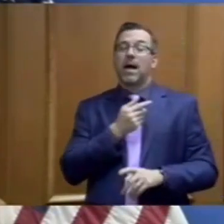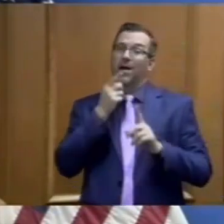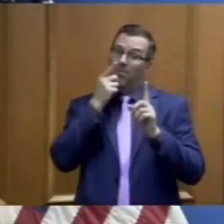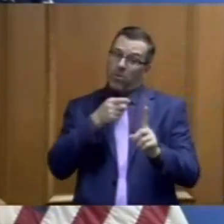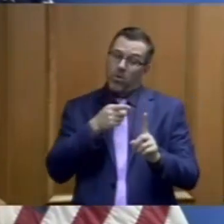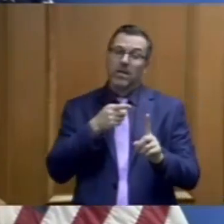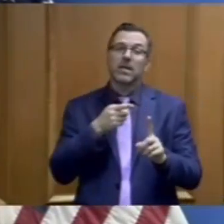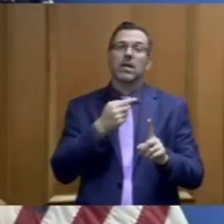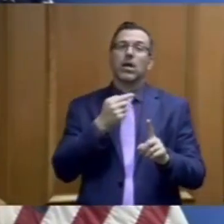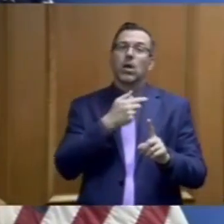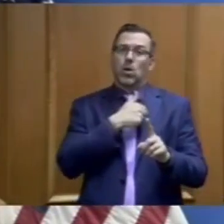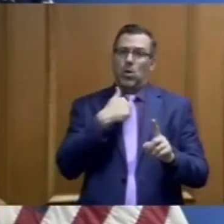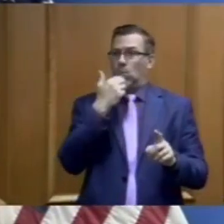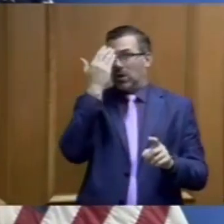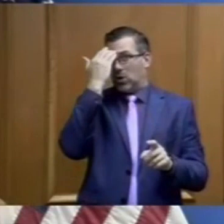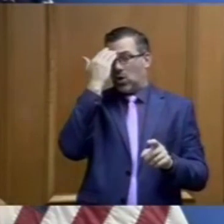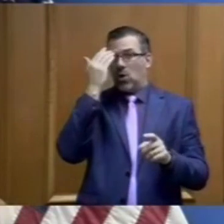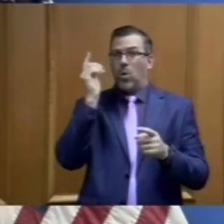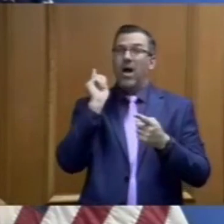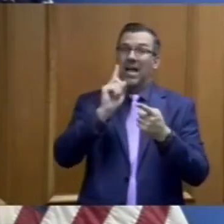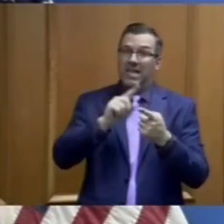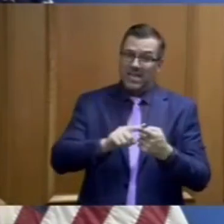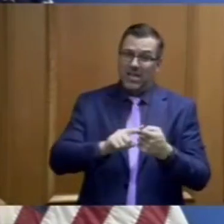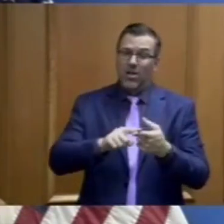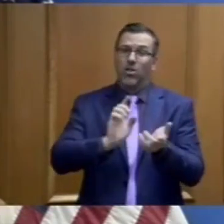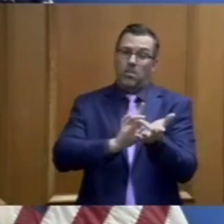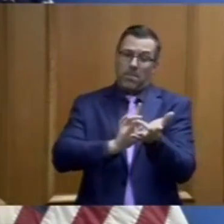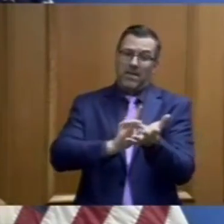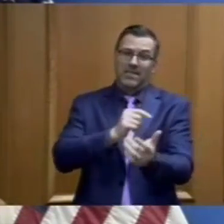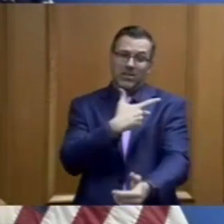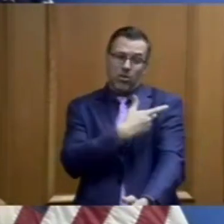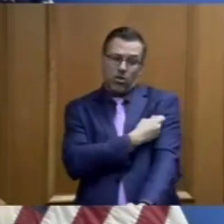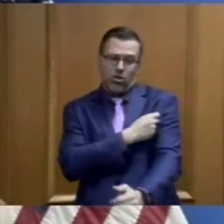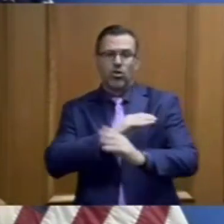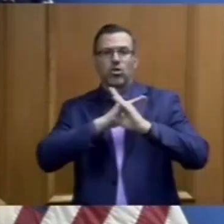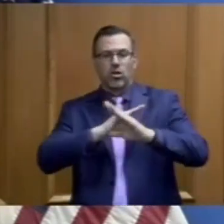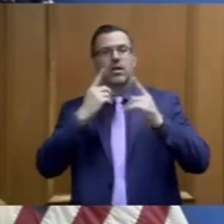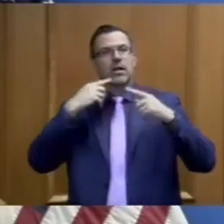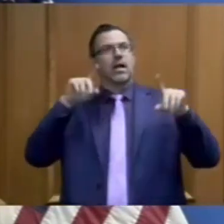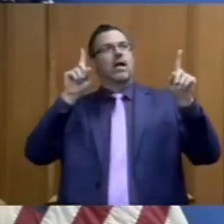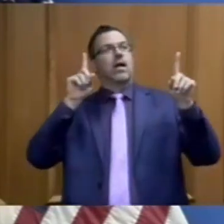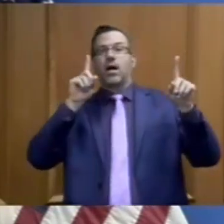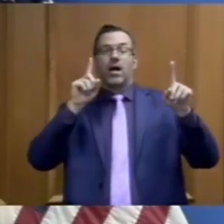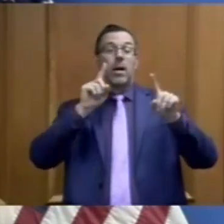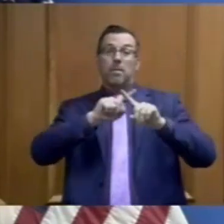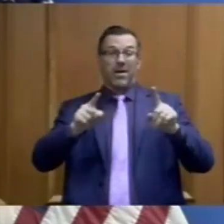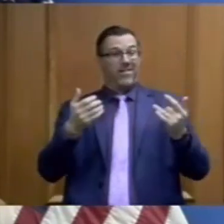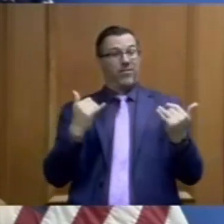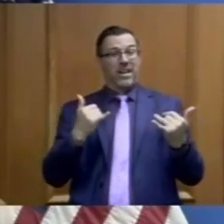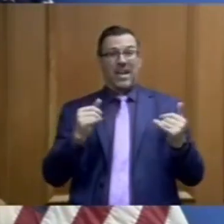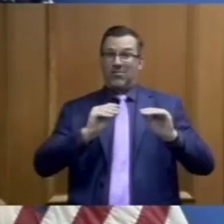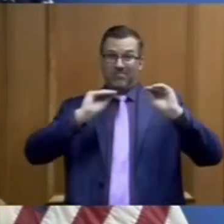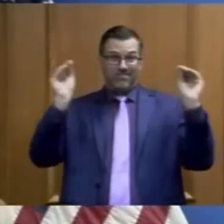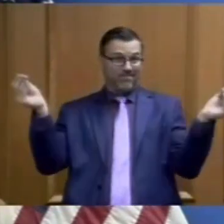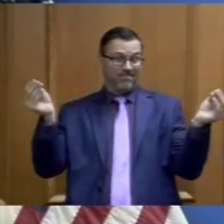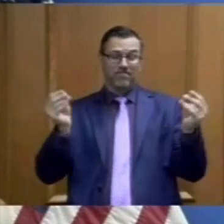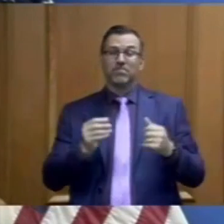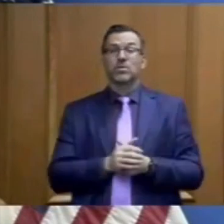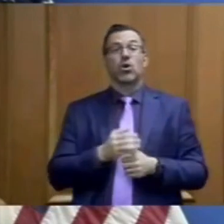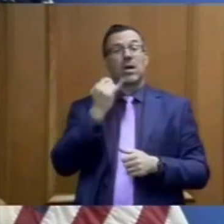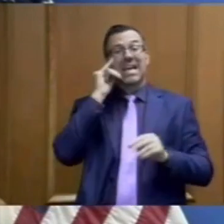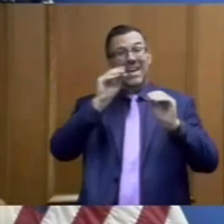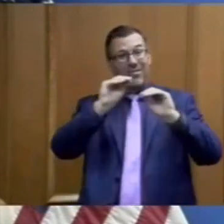until there is a widespread vaccine, that COVID-19 will exist in the